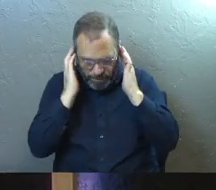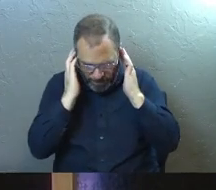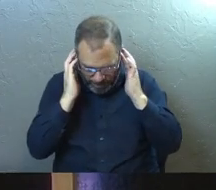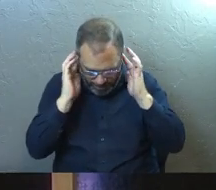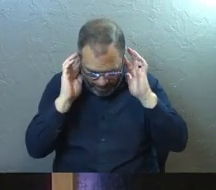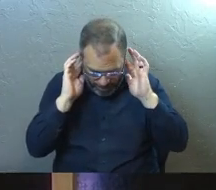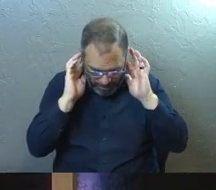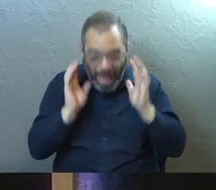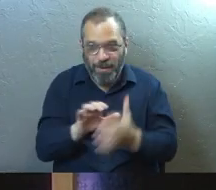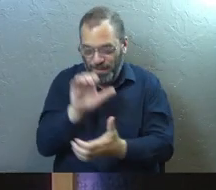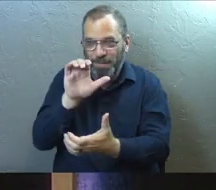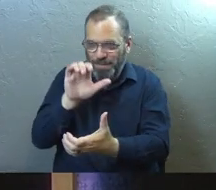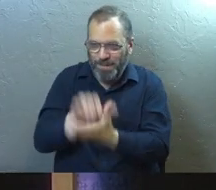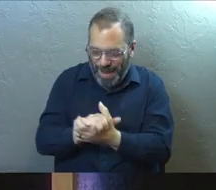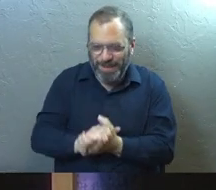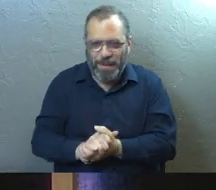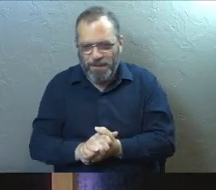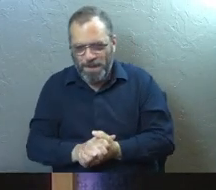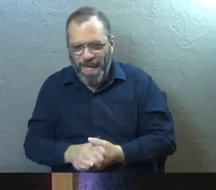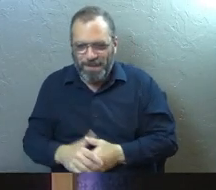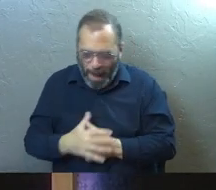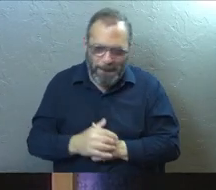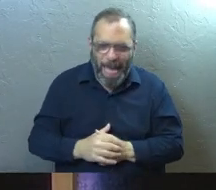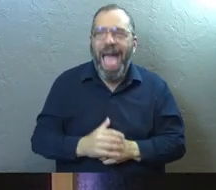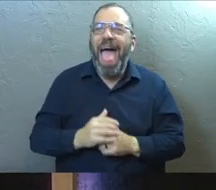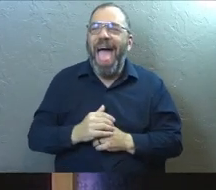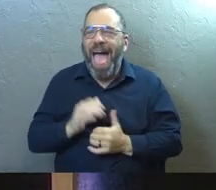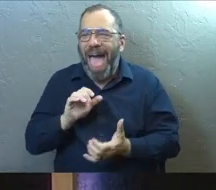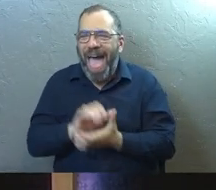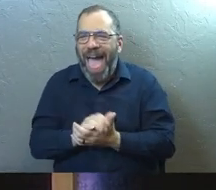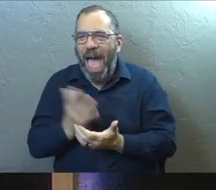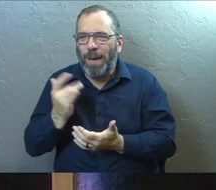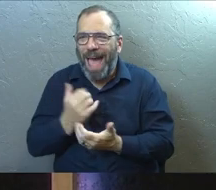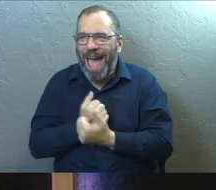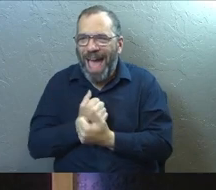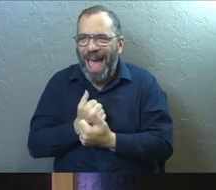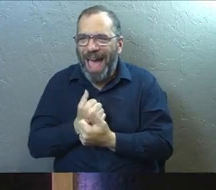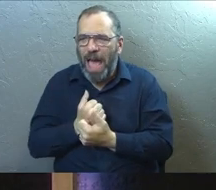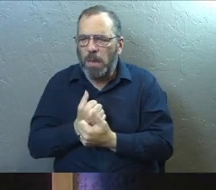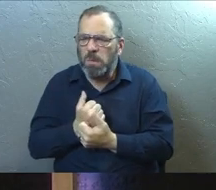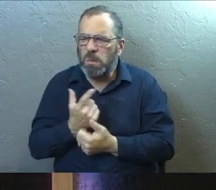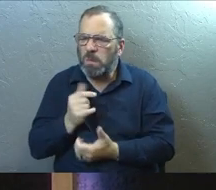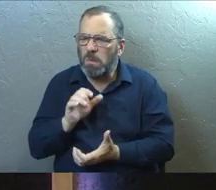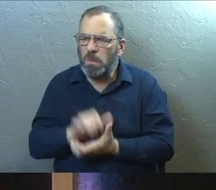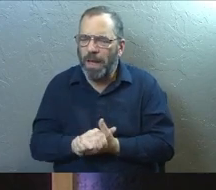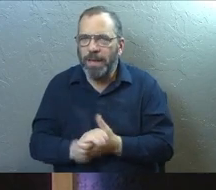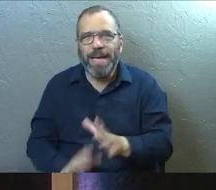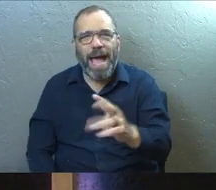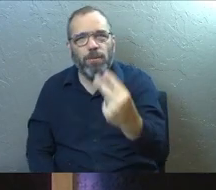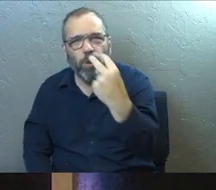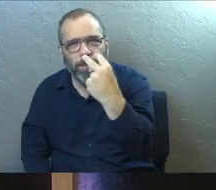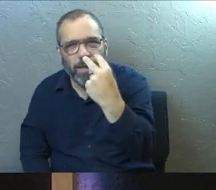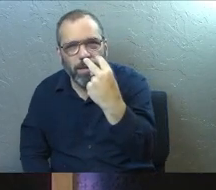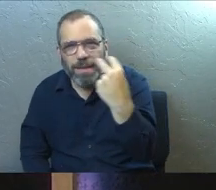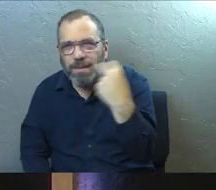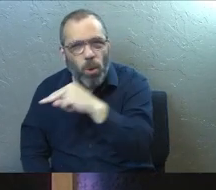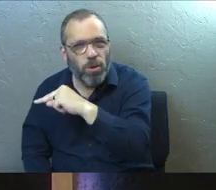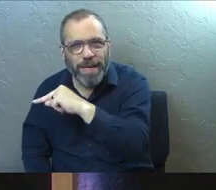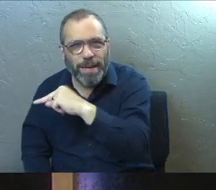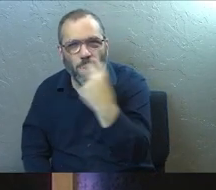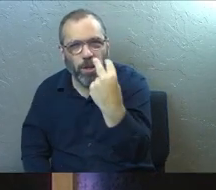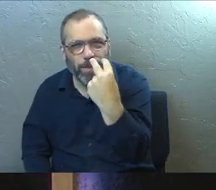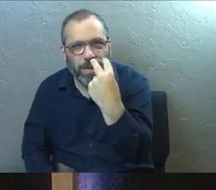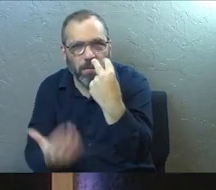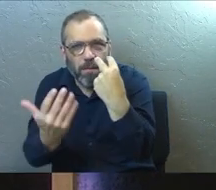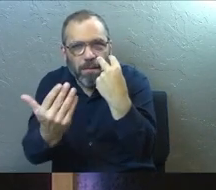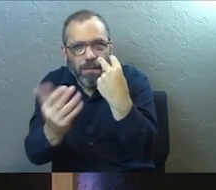And we married a person and we're in a spot where we forgot why we married him. Don't look at him right now, please, for